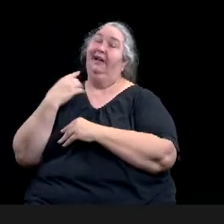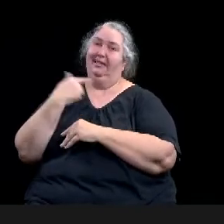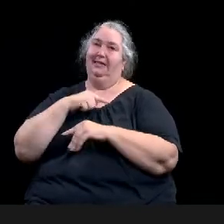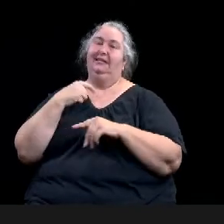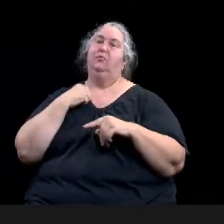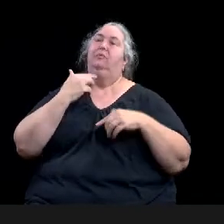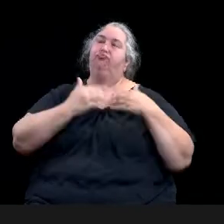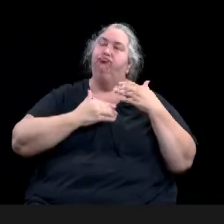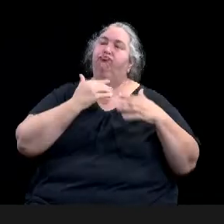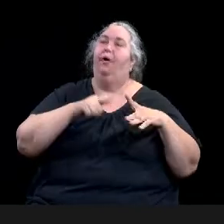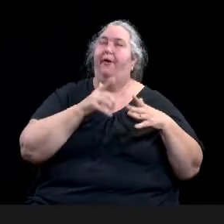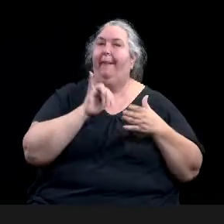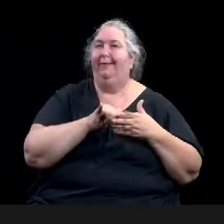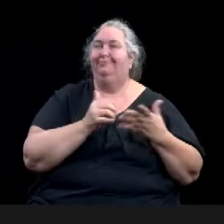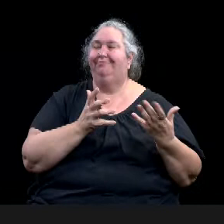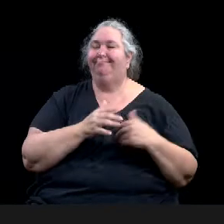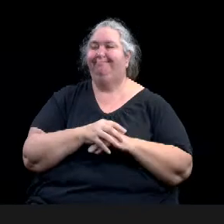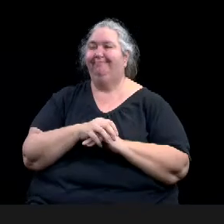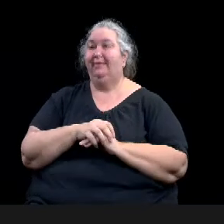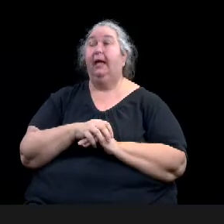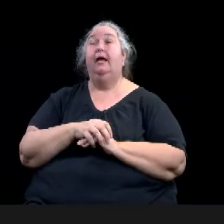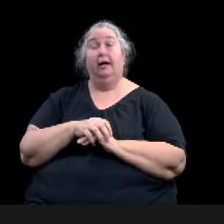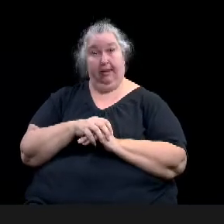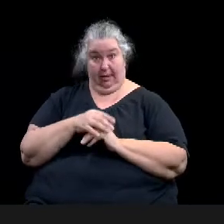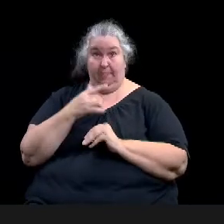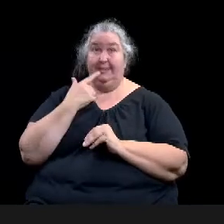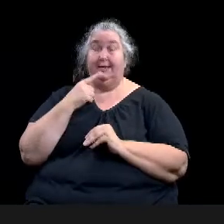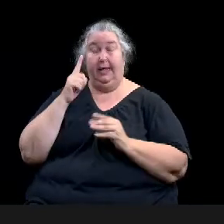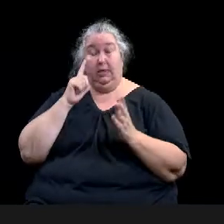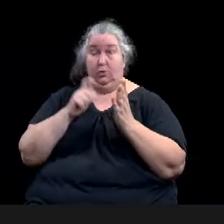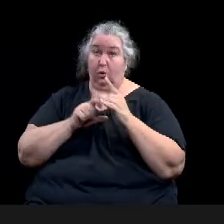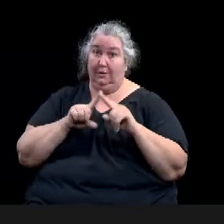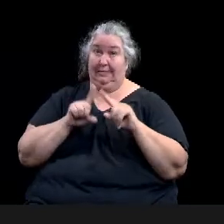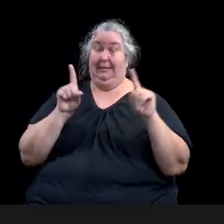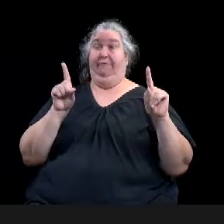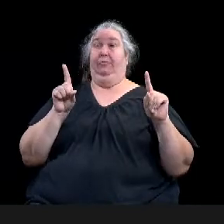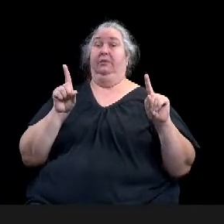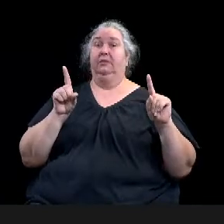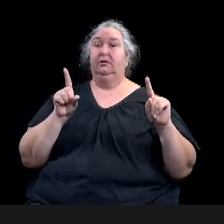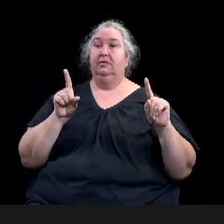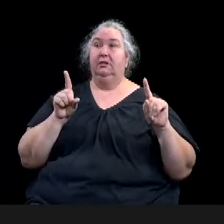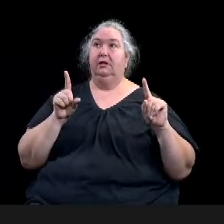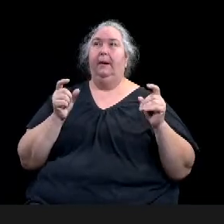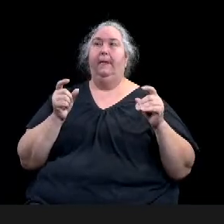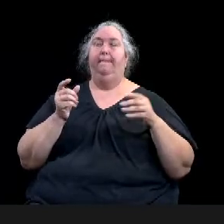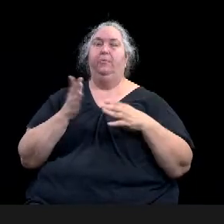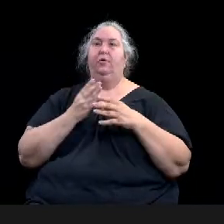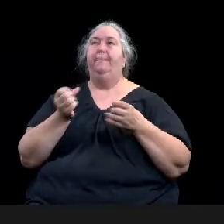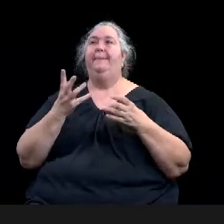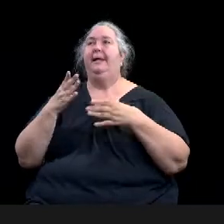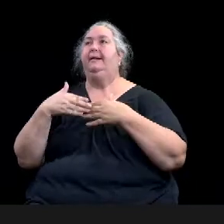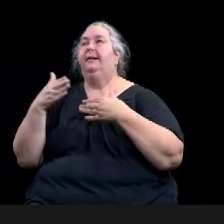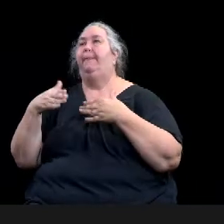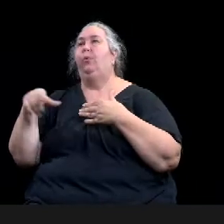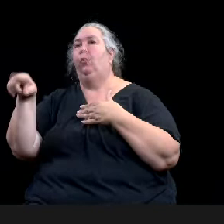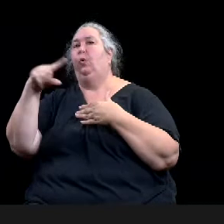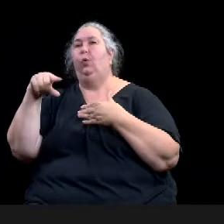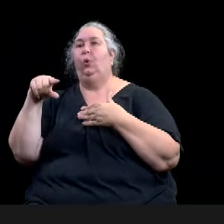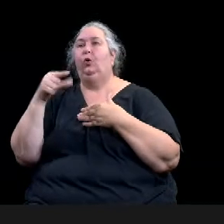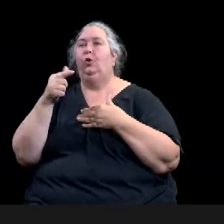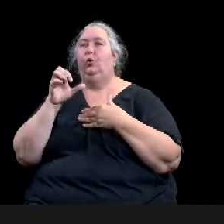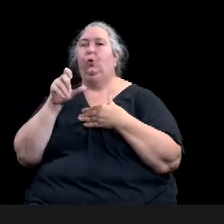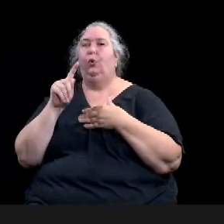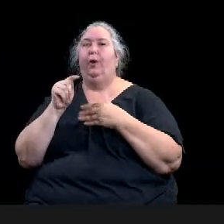other neighborhood, uh, grant programs that we found and, um, is that they do work with HOAs,